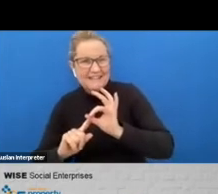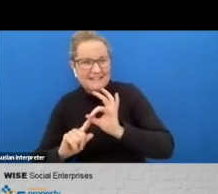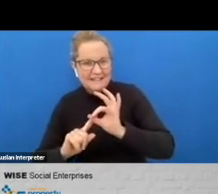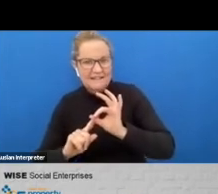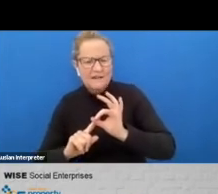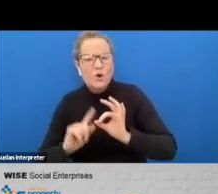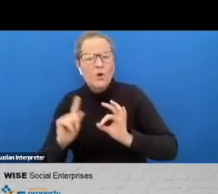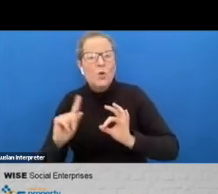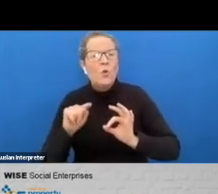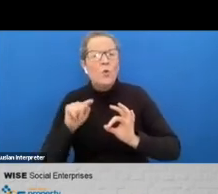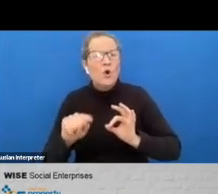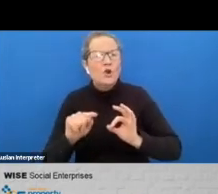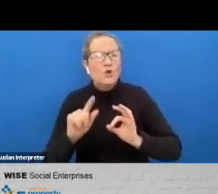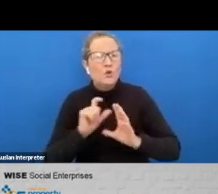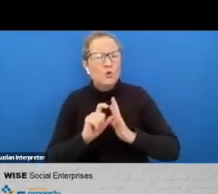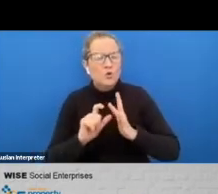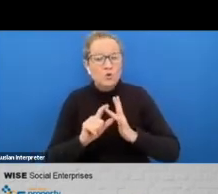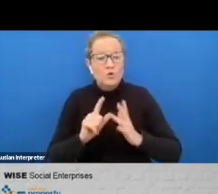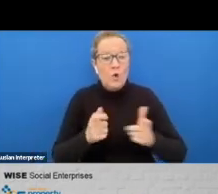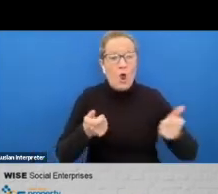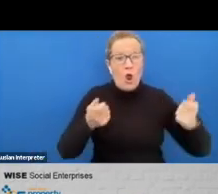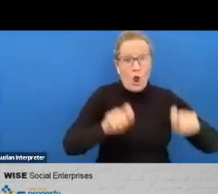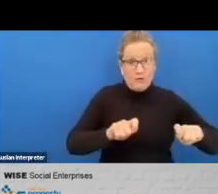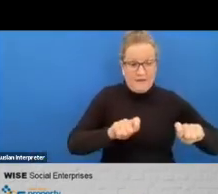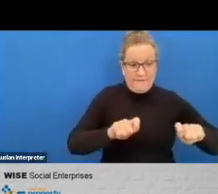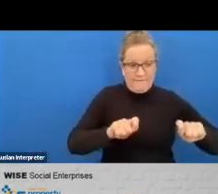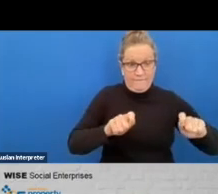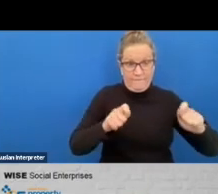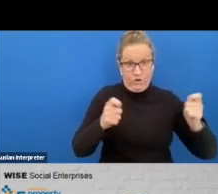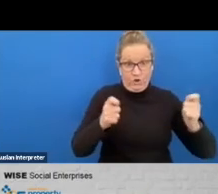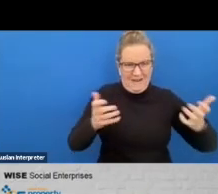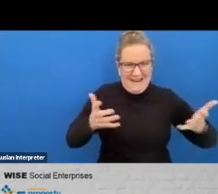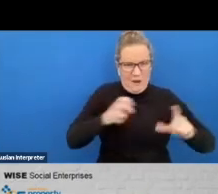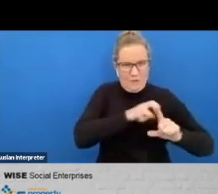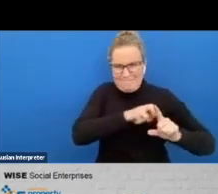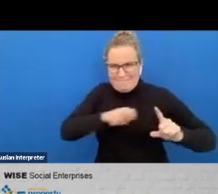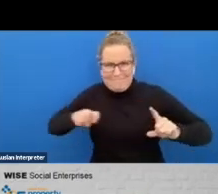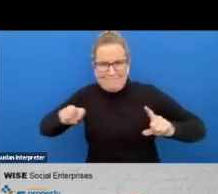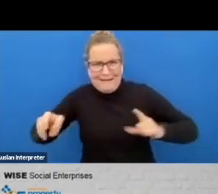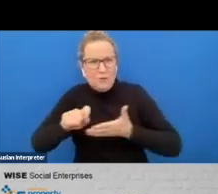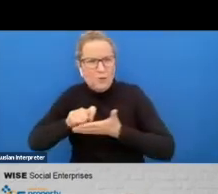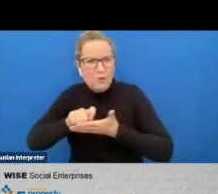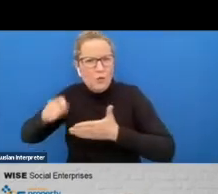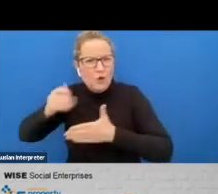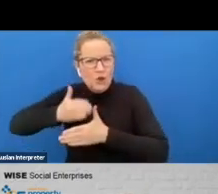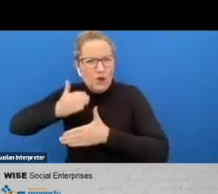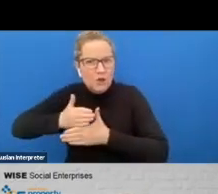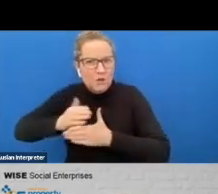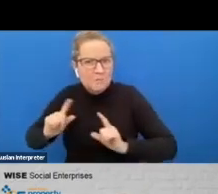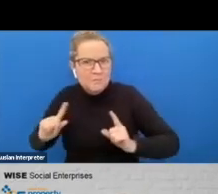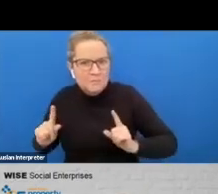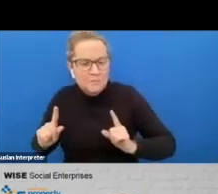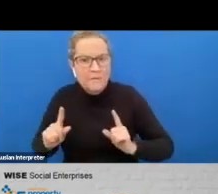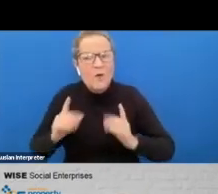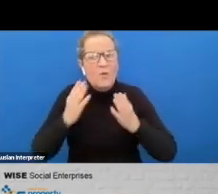to encourage people back to work post lockdown we're also in the situation where we have a number of people worried about returning